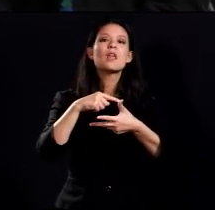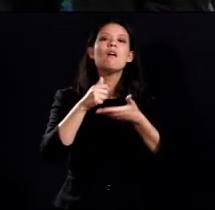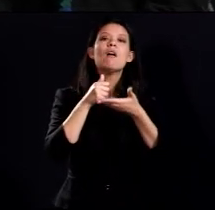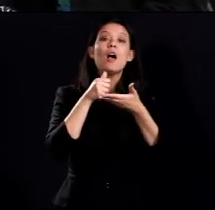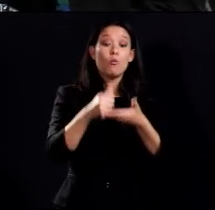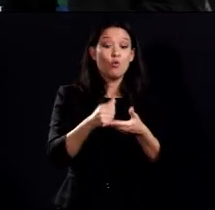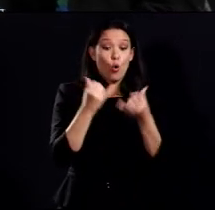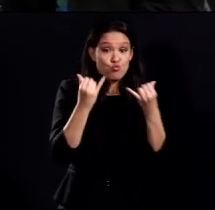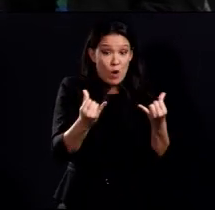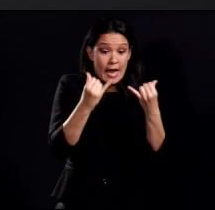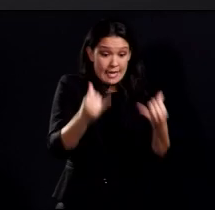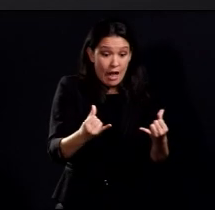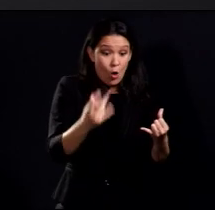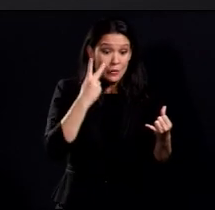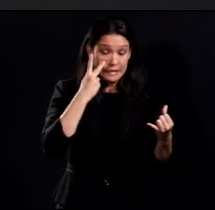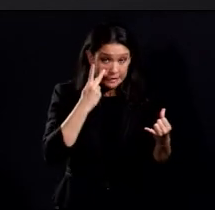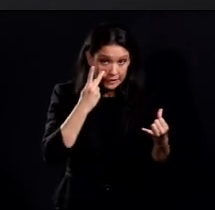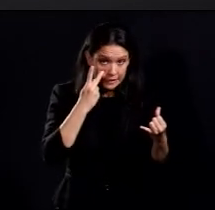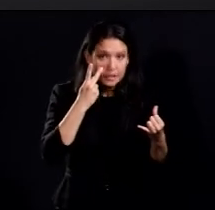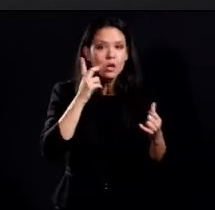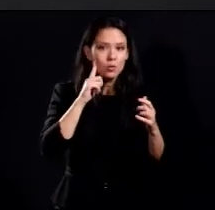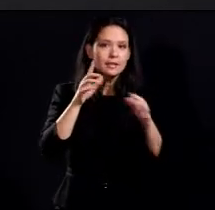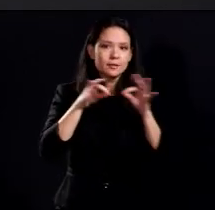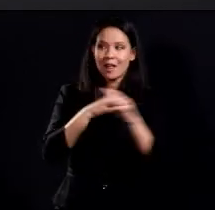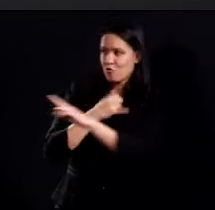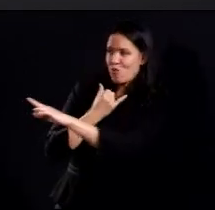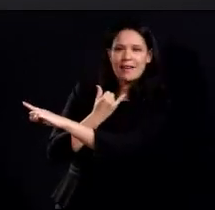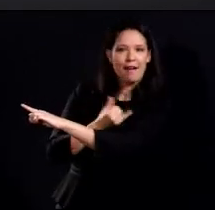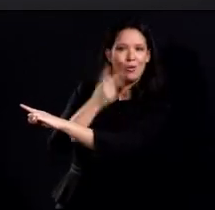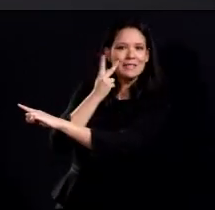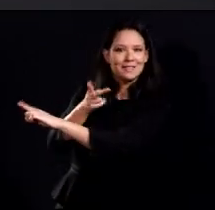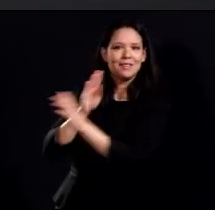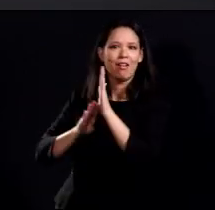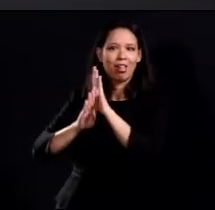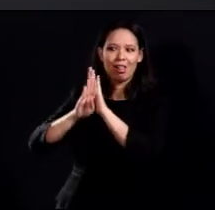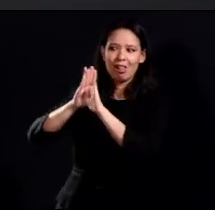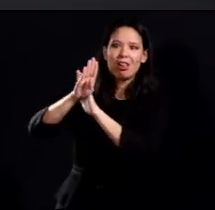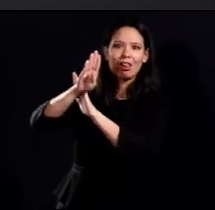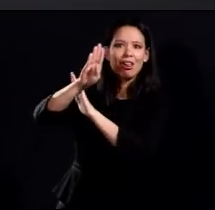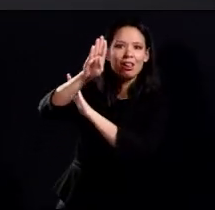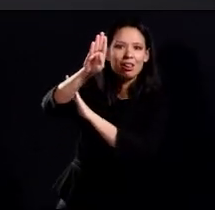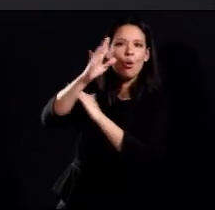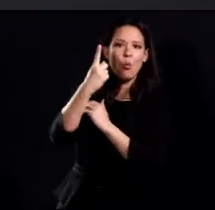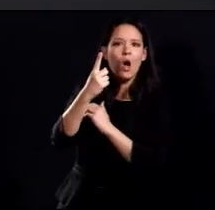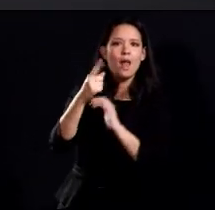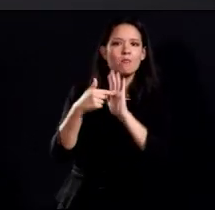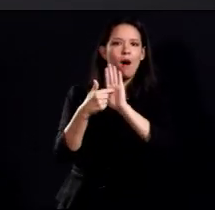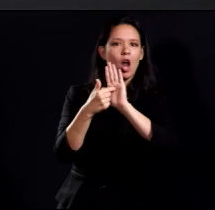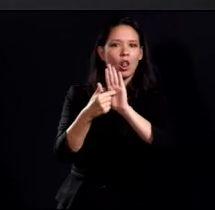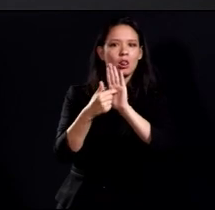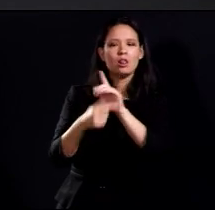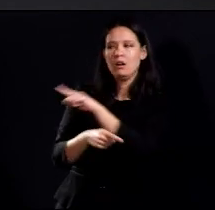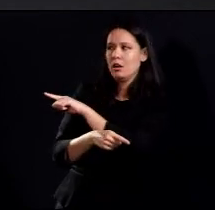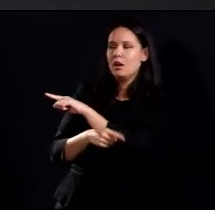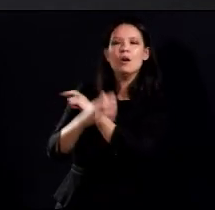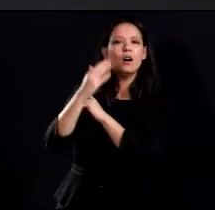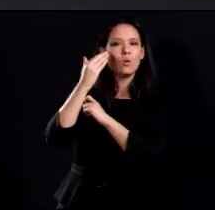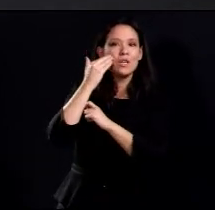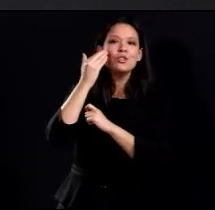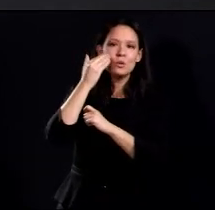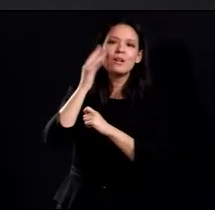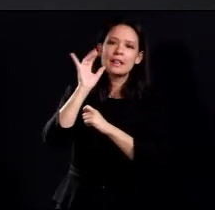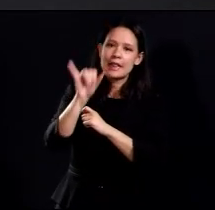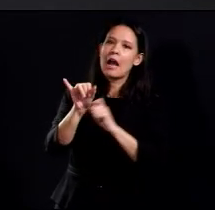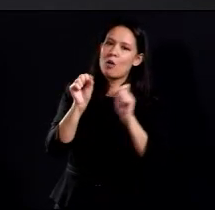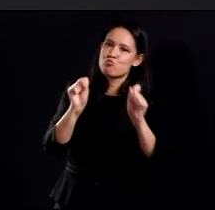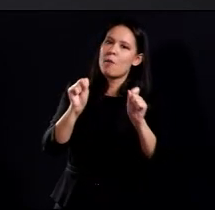currently going on. So, those models show what we are seeing. We're seeing this huge increase in cases. We knew from the models that that